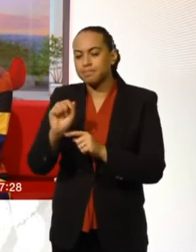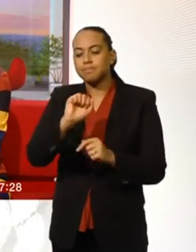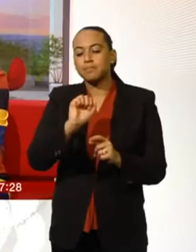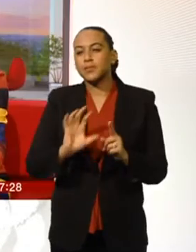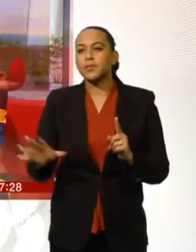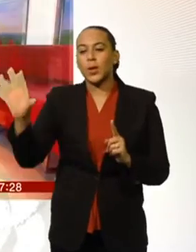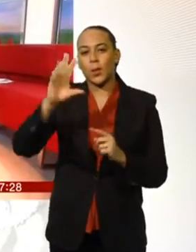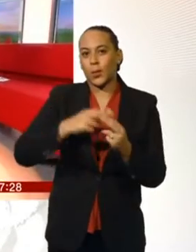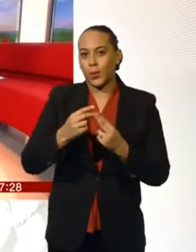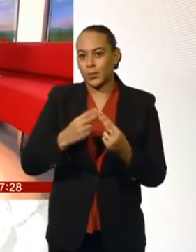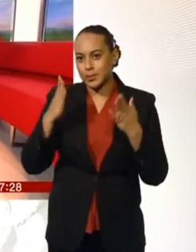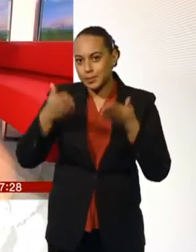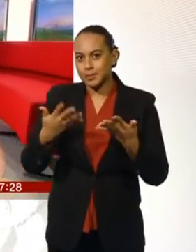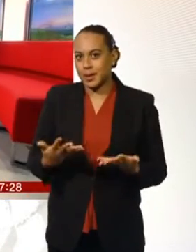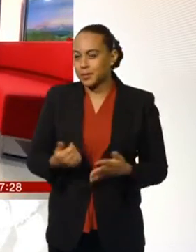are.